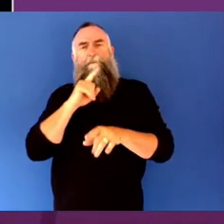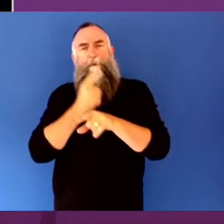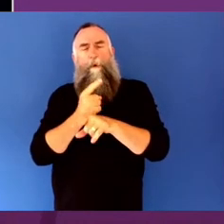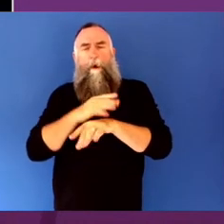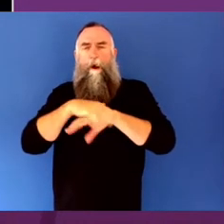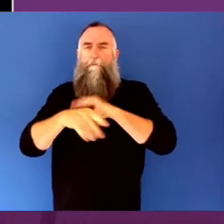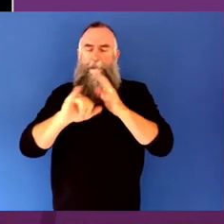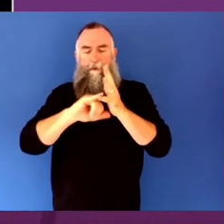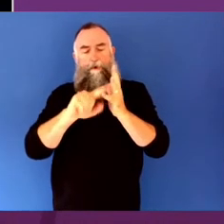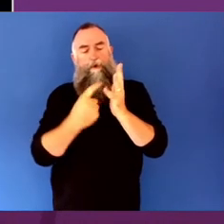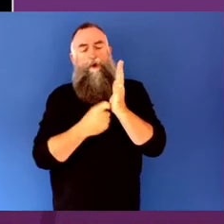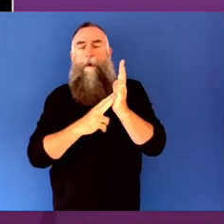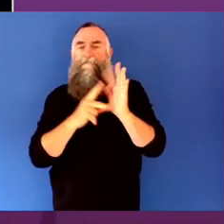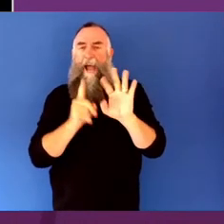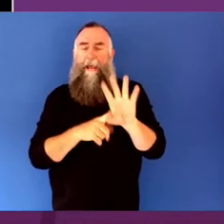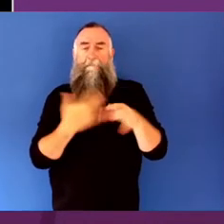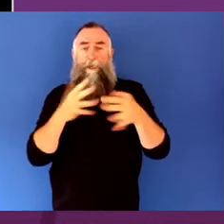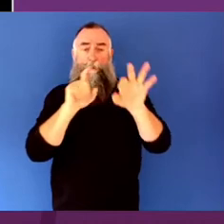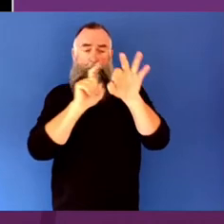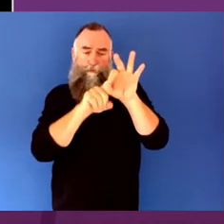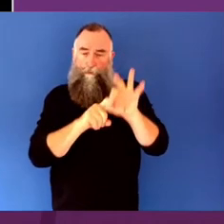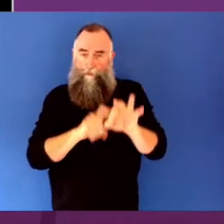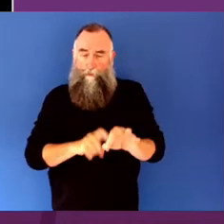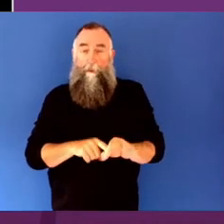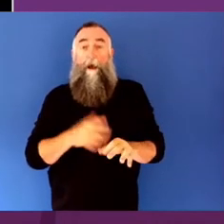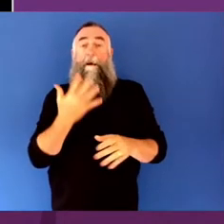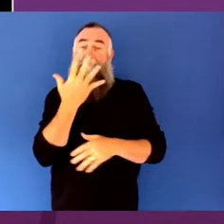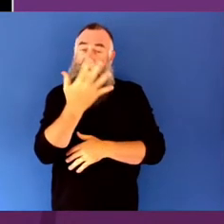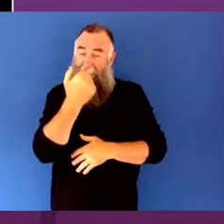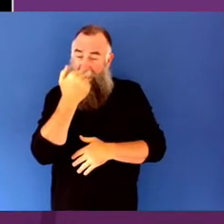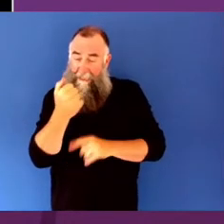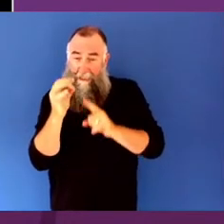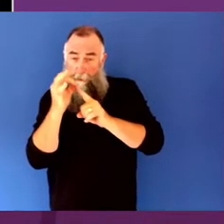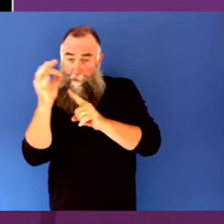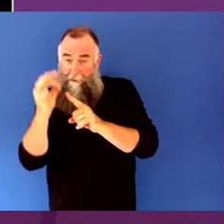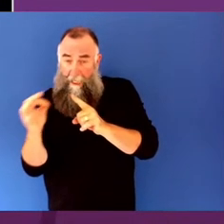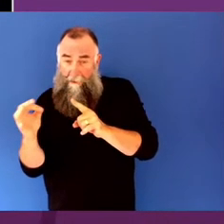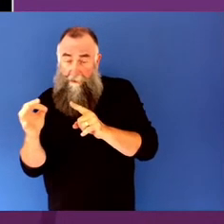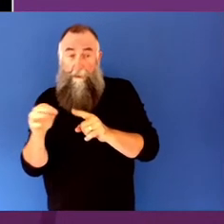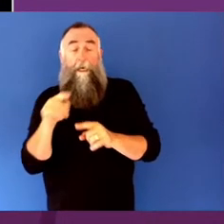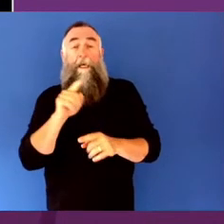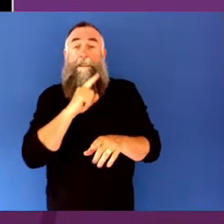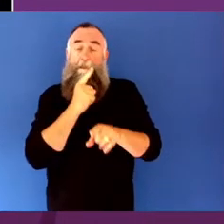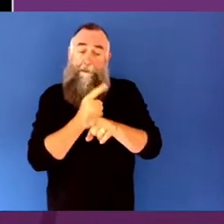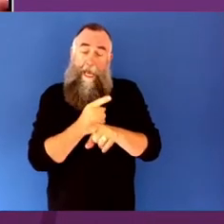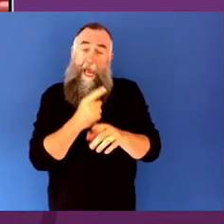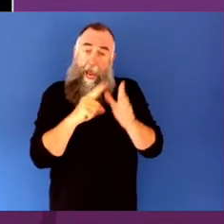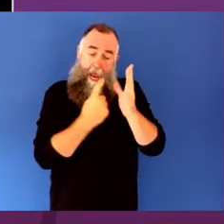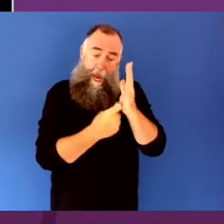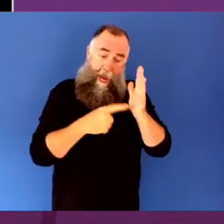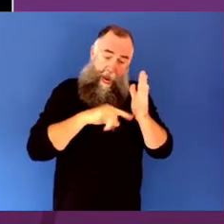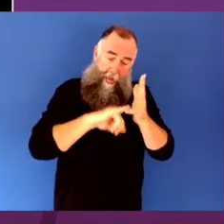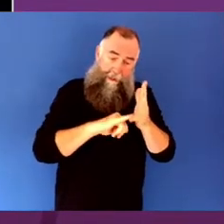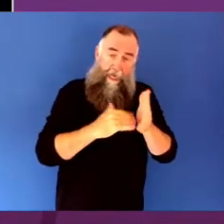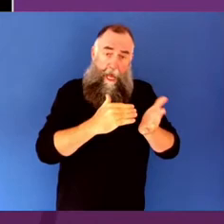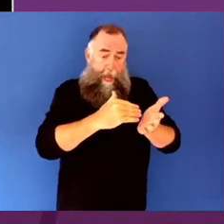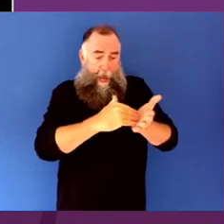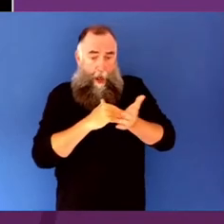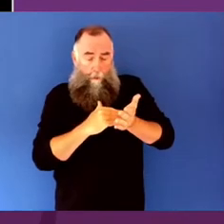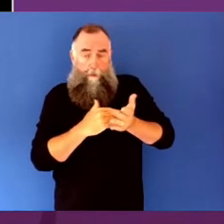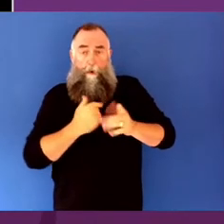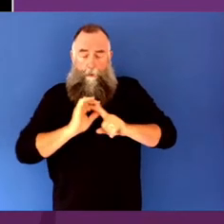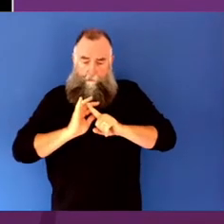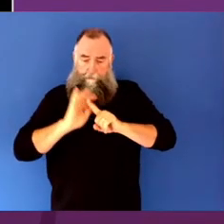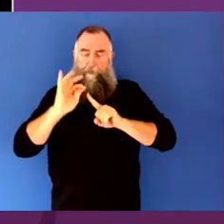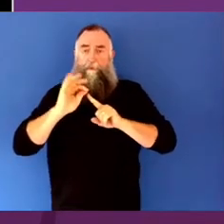56% of respondents said that arts and creativity had a big or very big impact on their sense of wellbeing and happiness, and helped